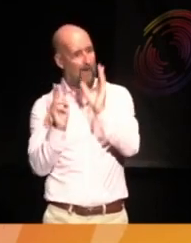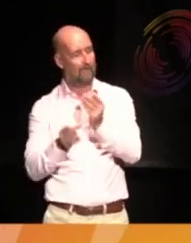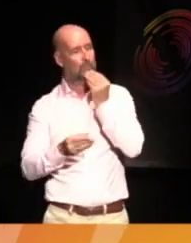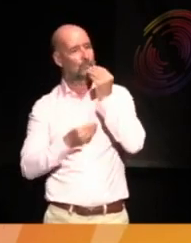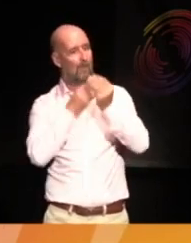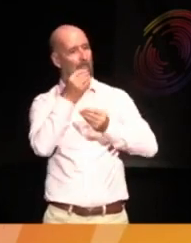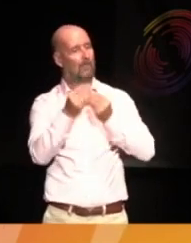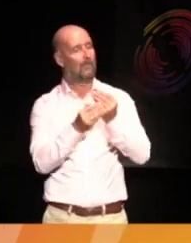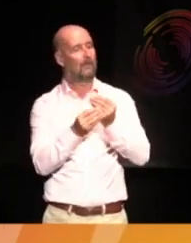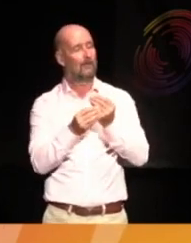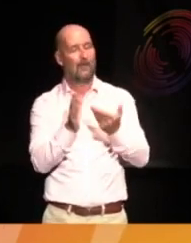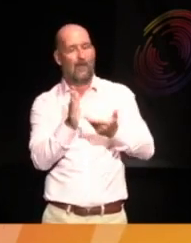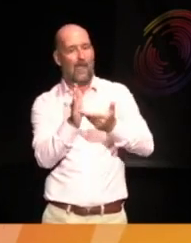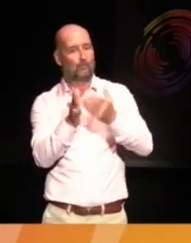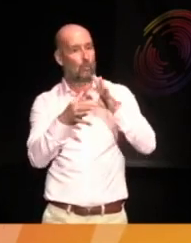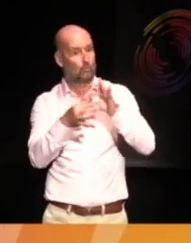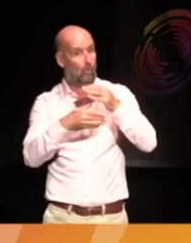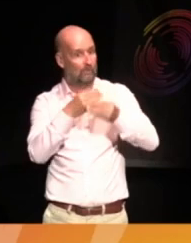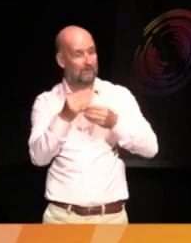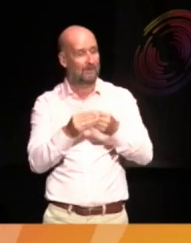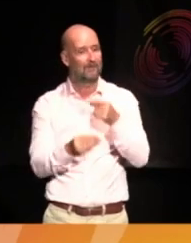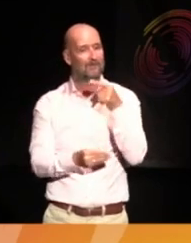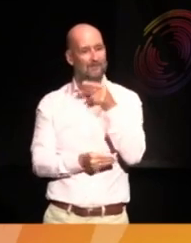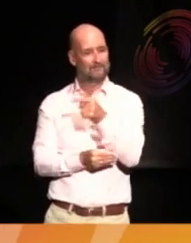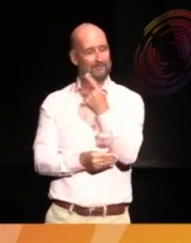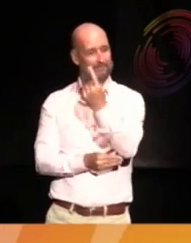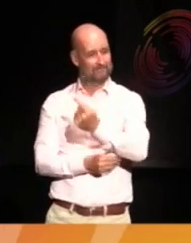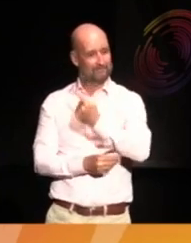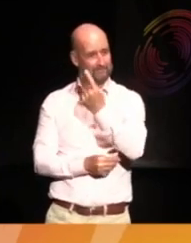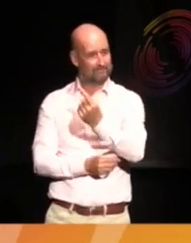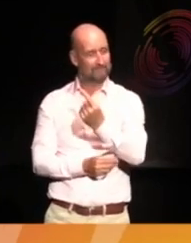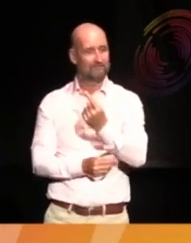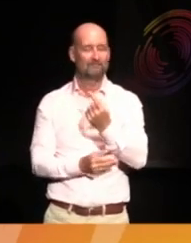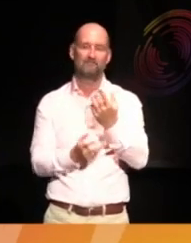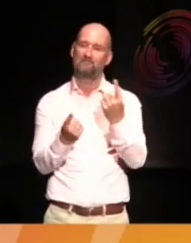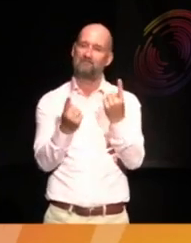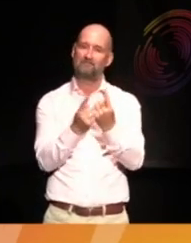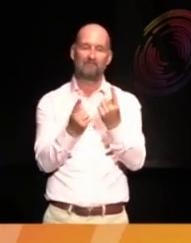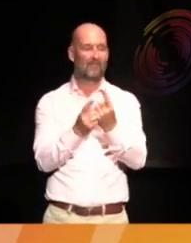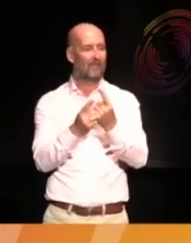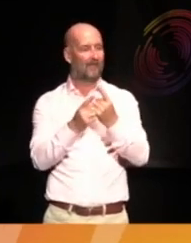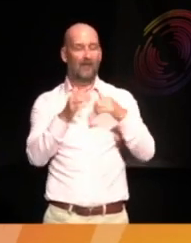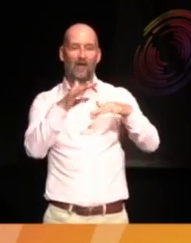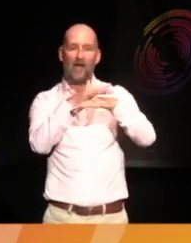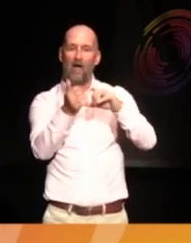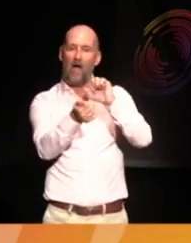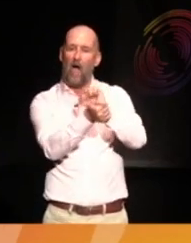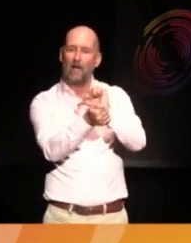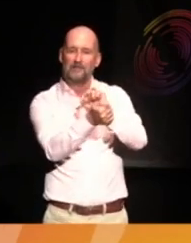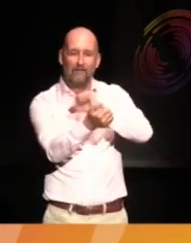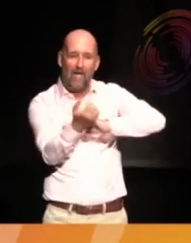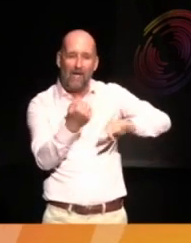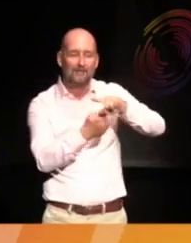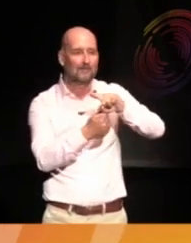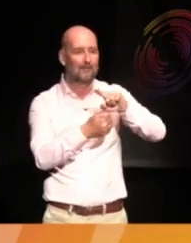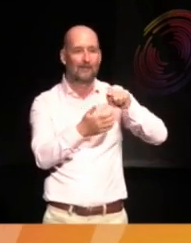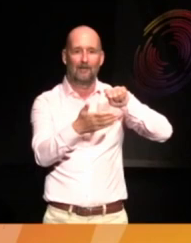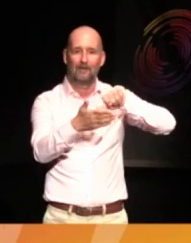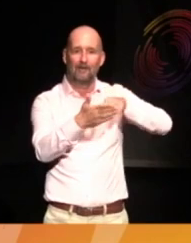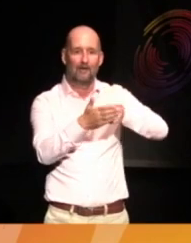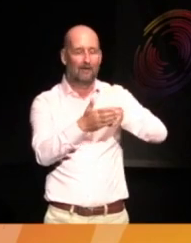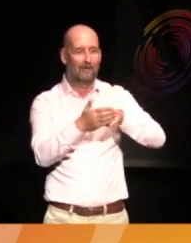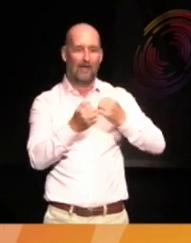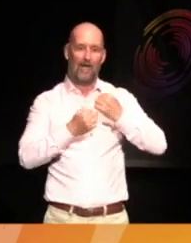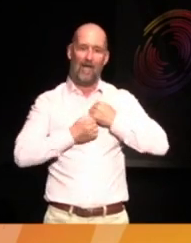more stories. So he talked about how locked deep within these artifacts is our lore,